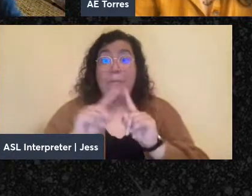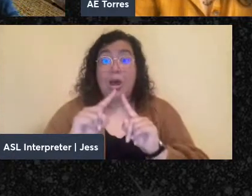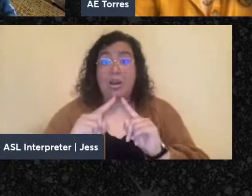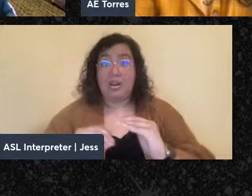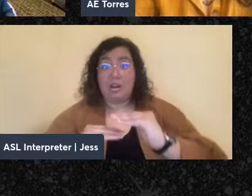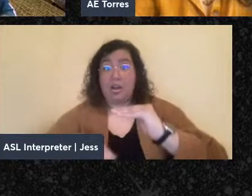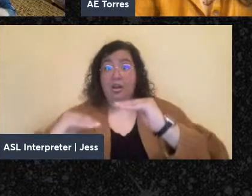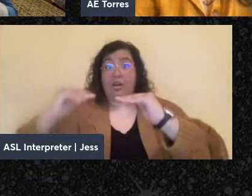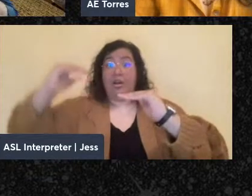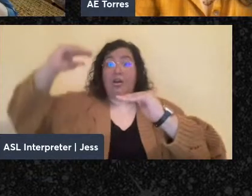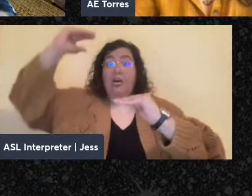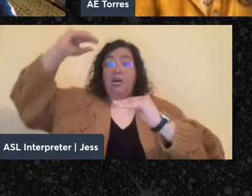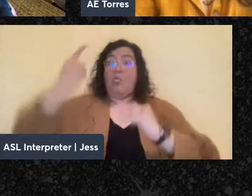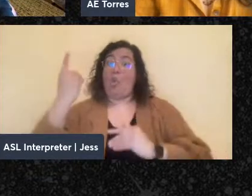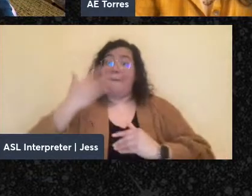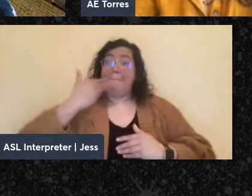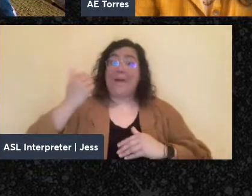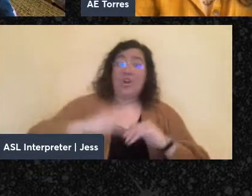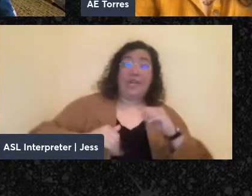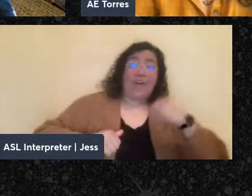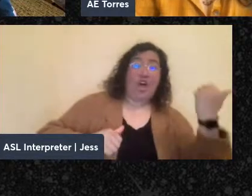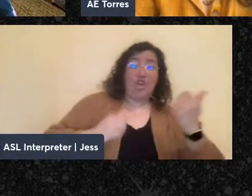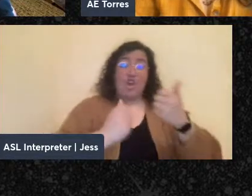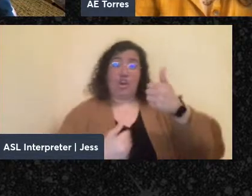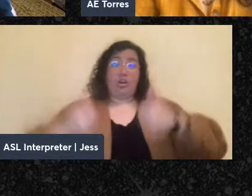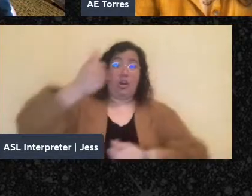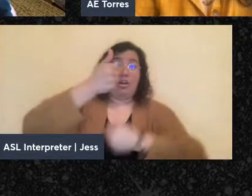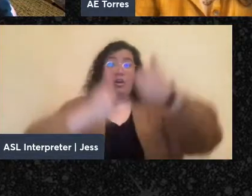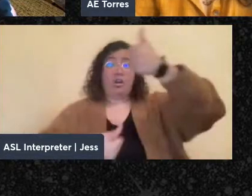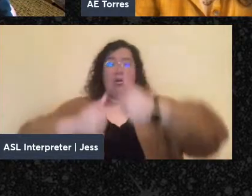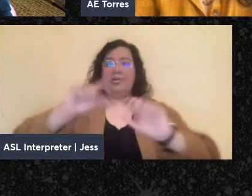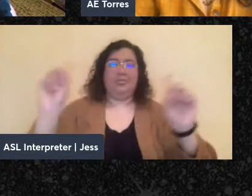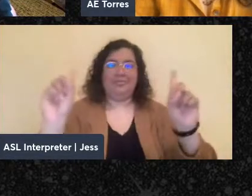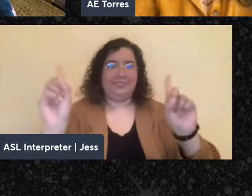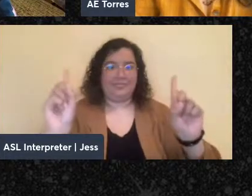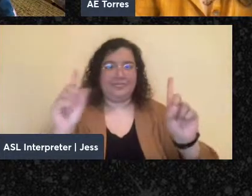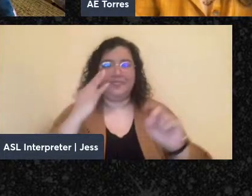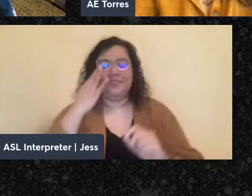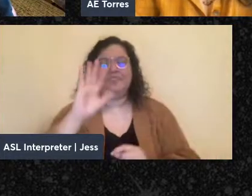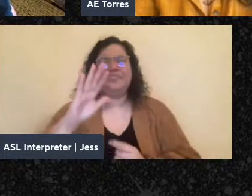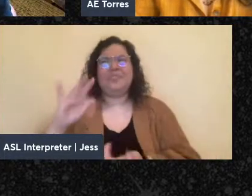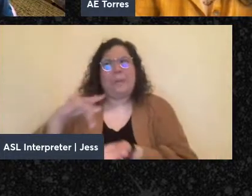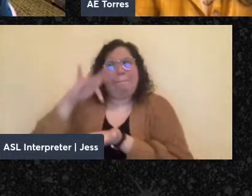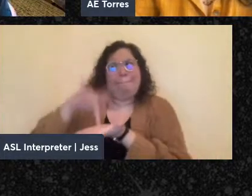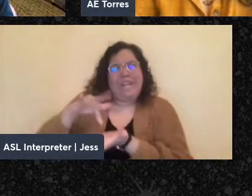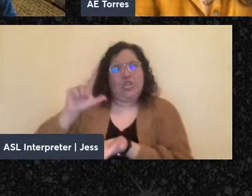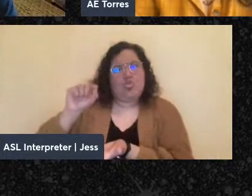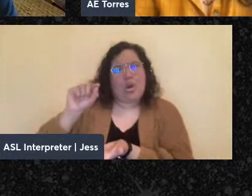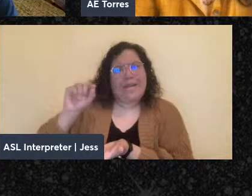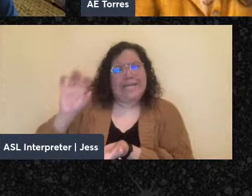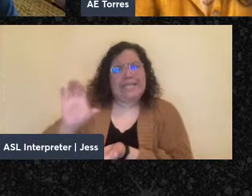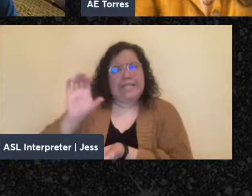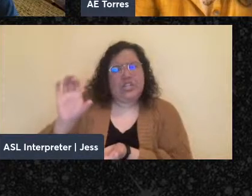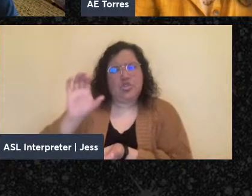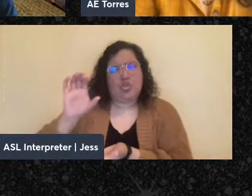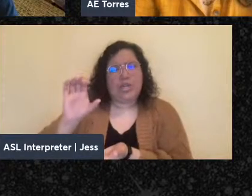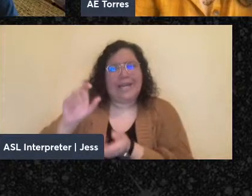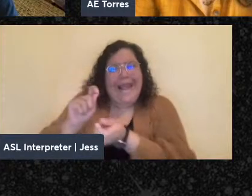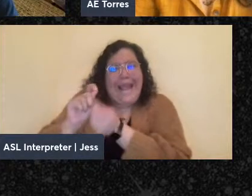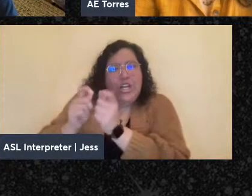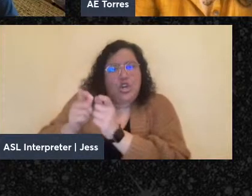right? There's, so one of the later or mid-20th century editors of the Yiddish